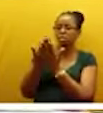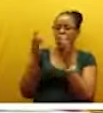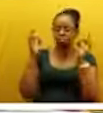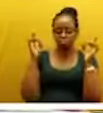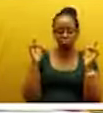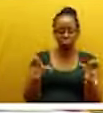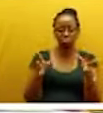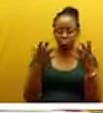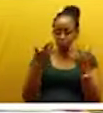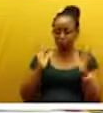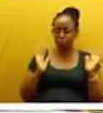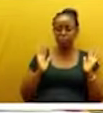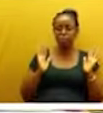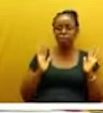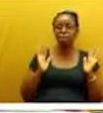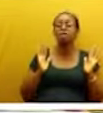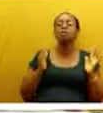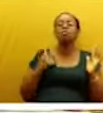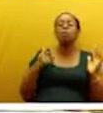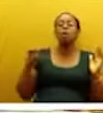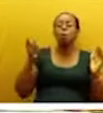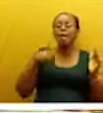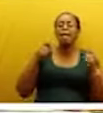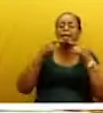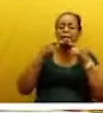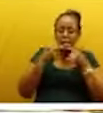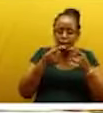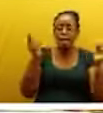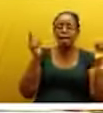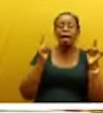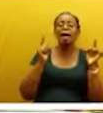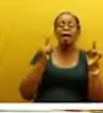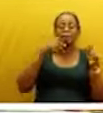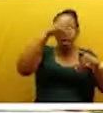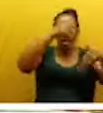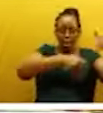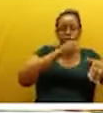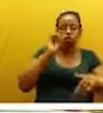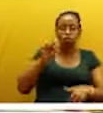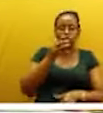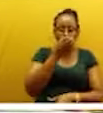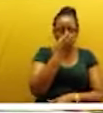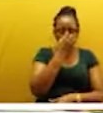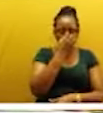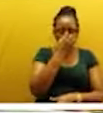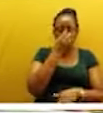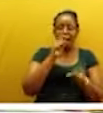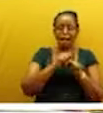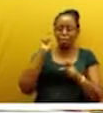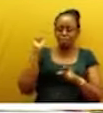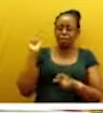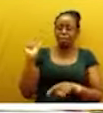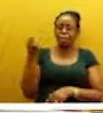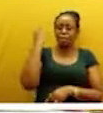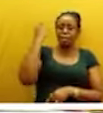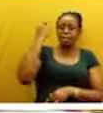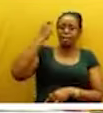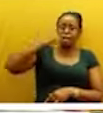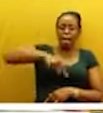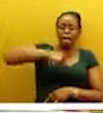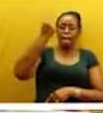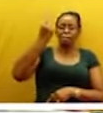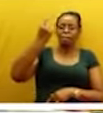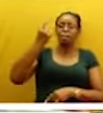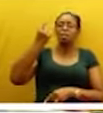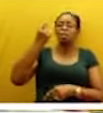consequence, we declare the election of the first president as president-elect to be valiant under Article 143